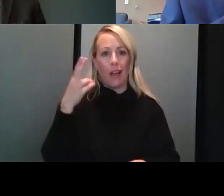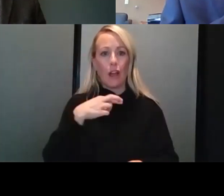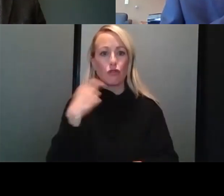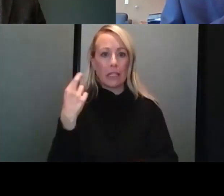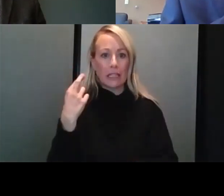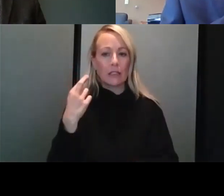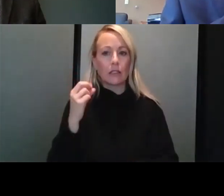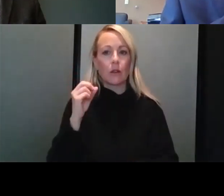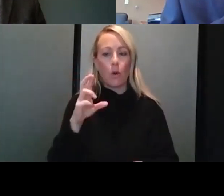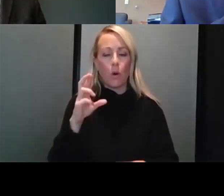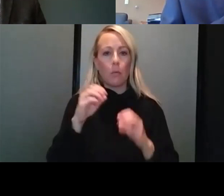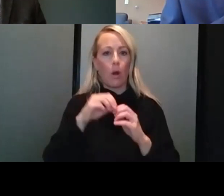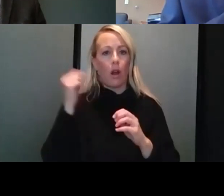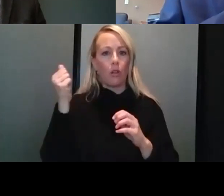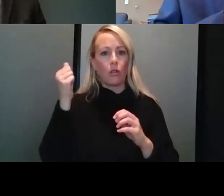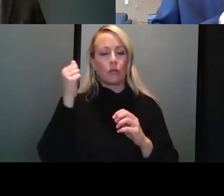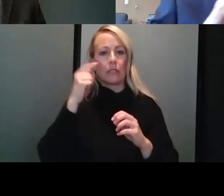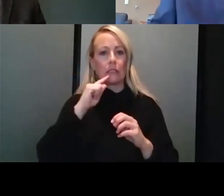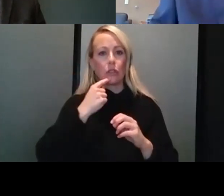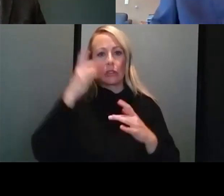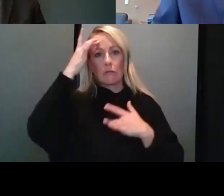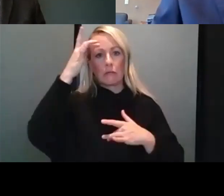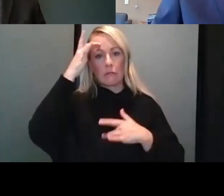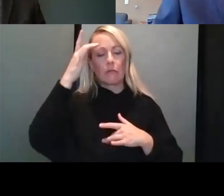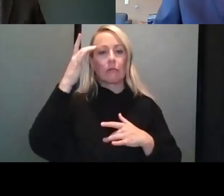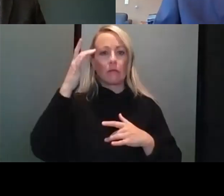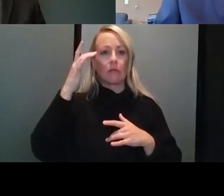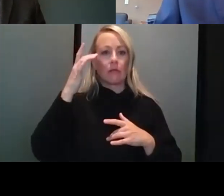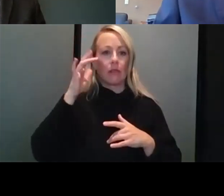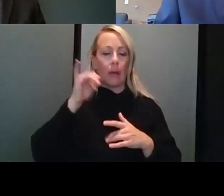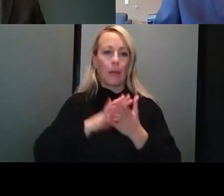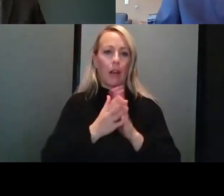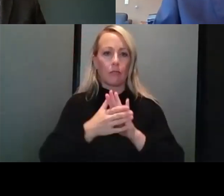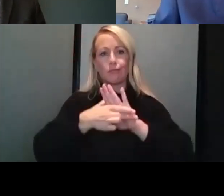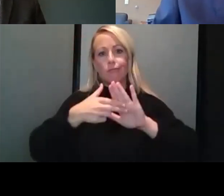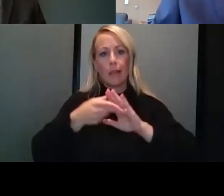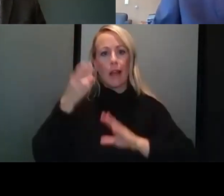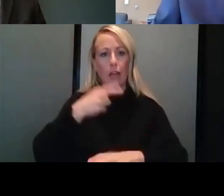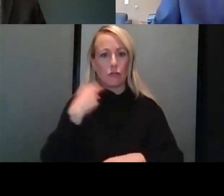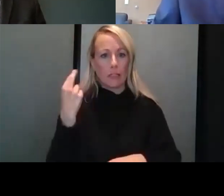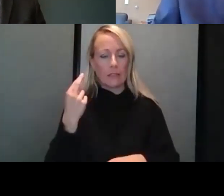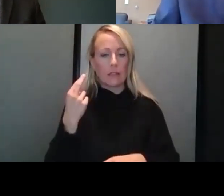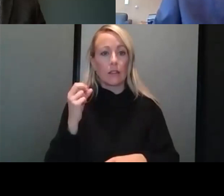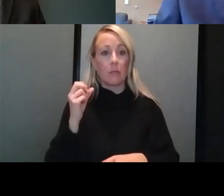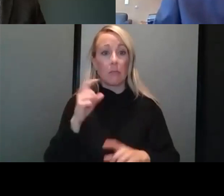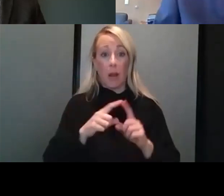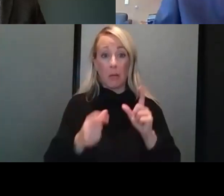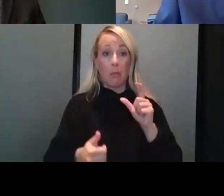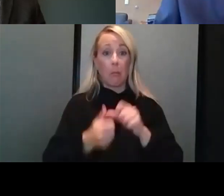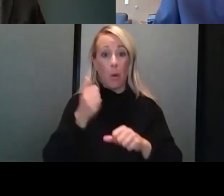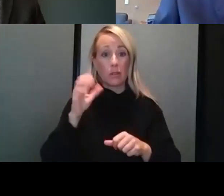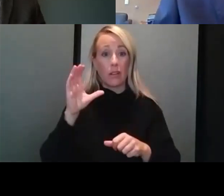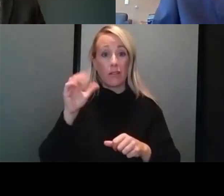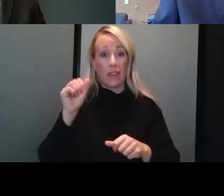comorbid conditions that put them at higher risk. So the message I would give is that the vast majority of our cases